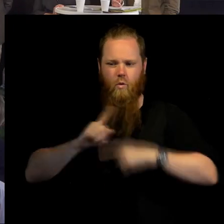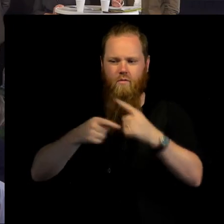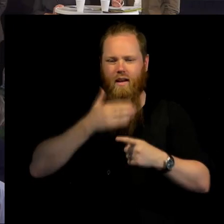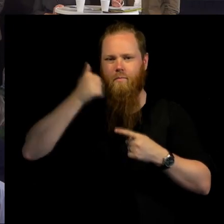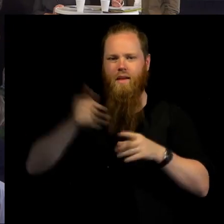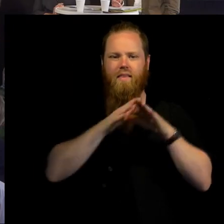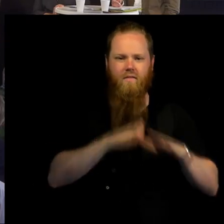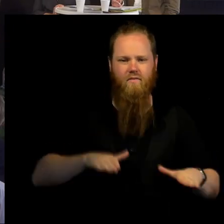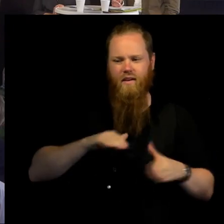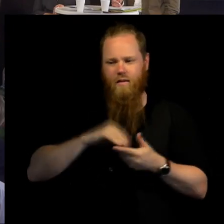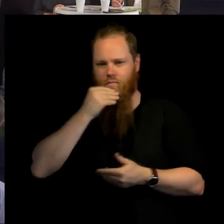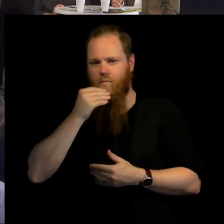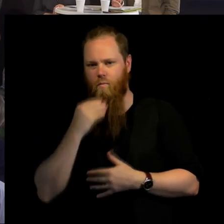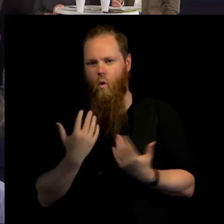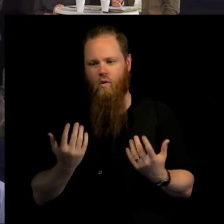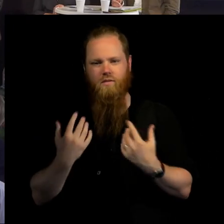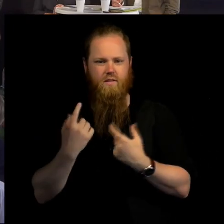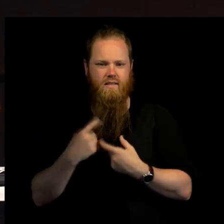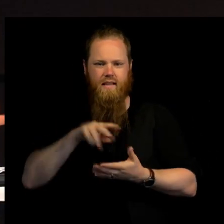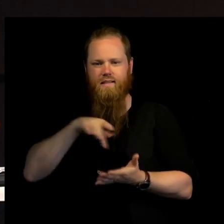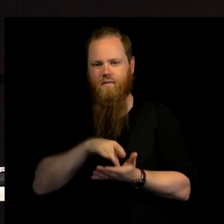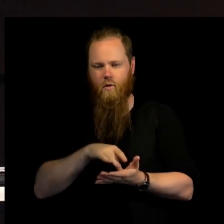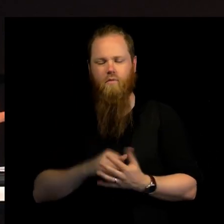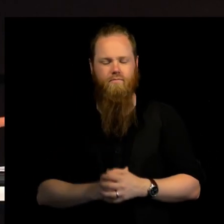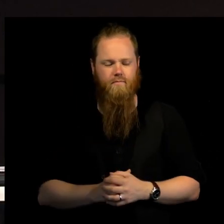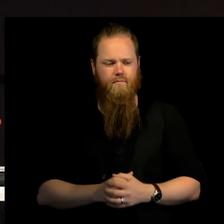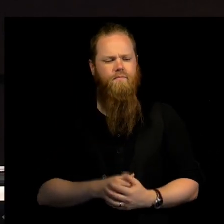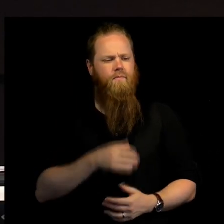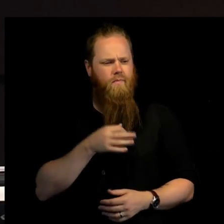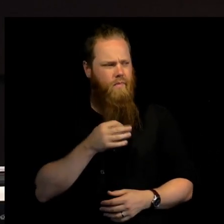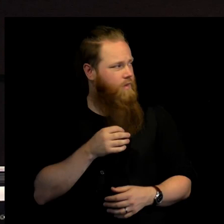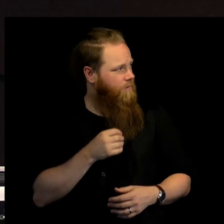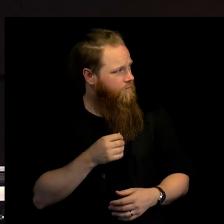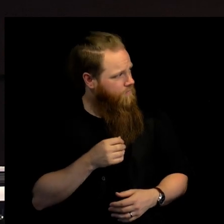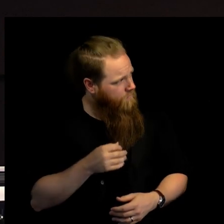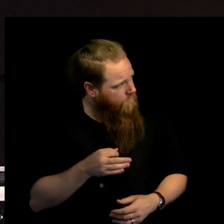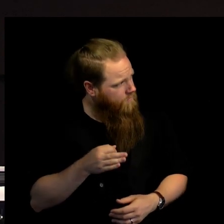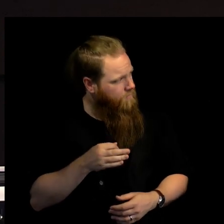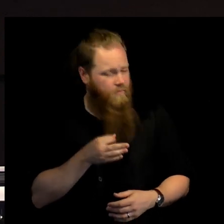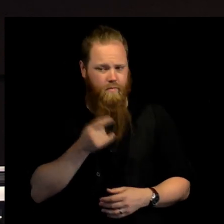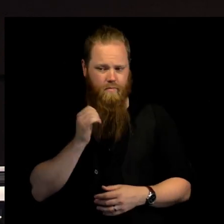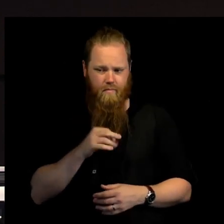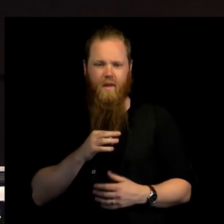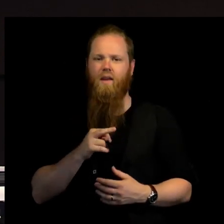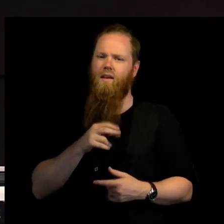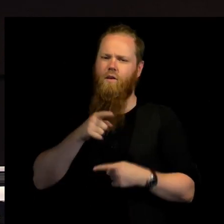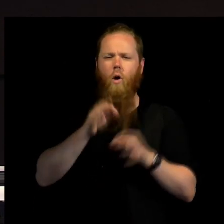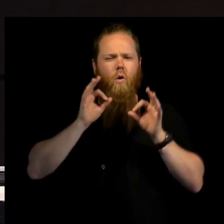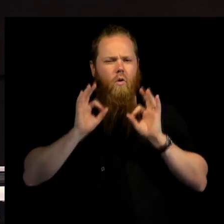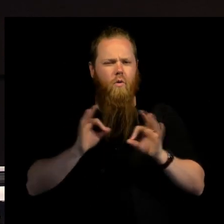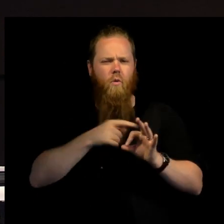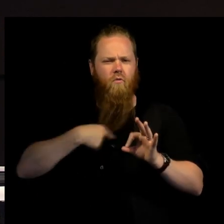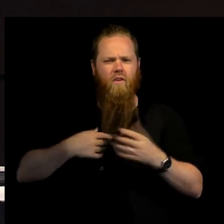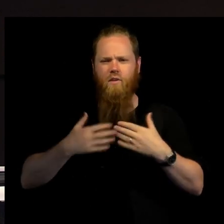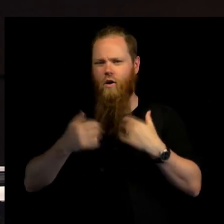Thanks. Yeah, it's not the only issue of what we do or how much we supply into the system. It's very much how we do it, what is the form